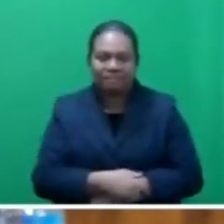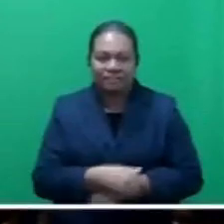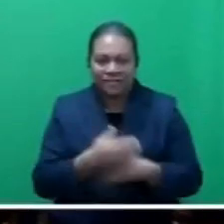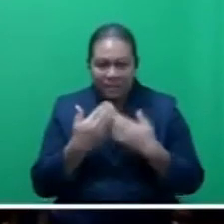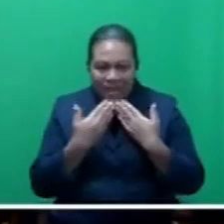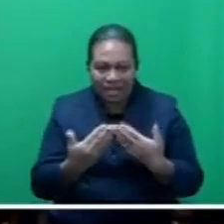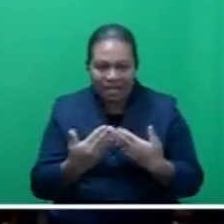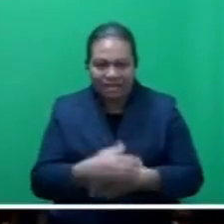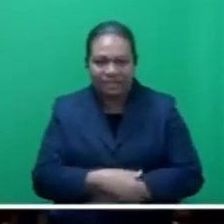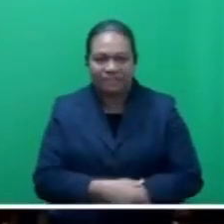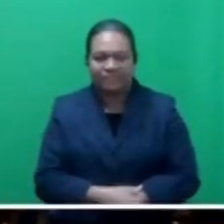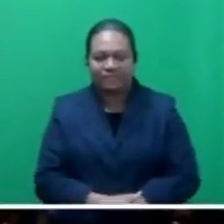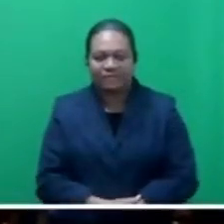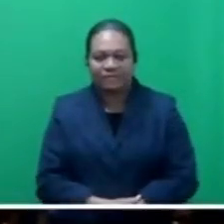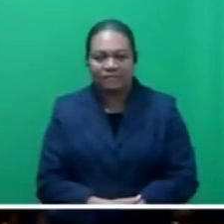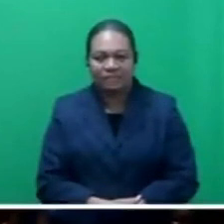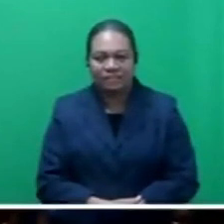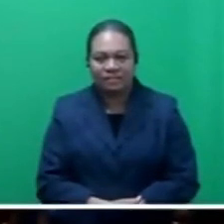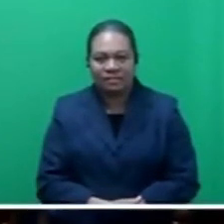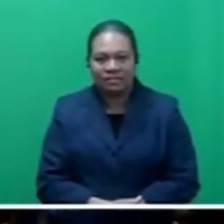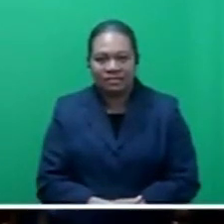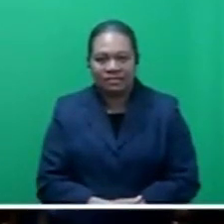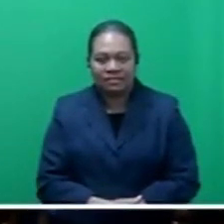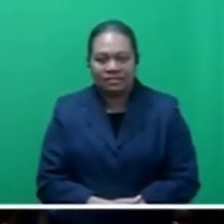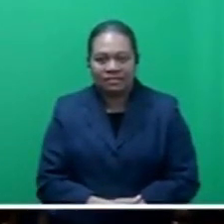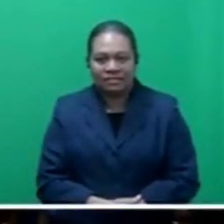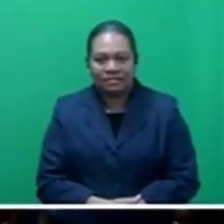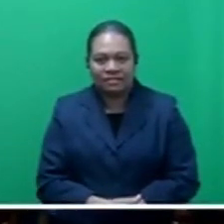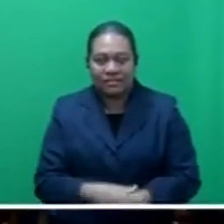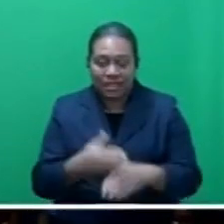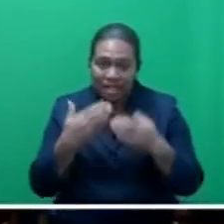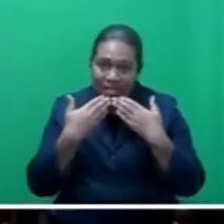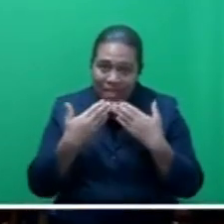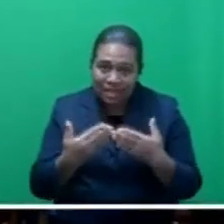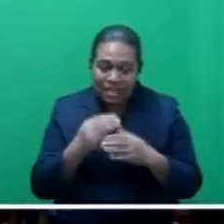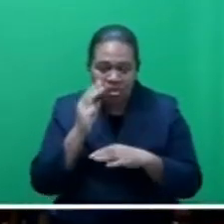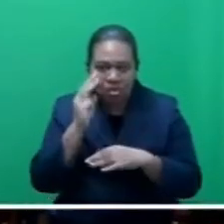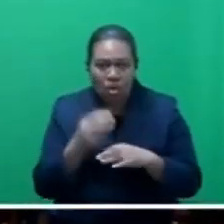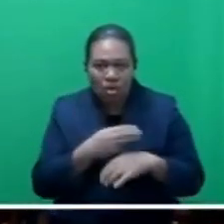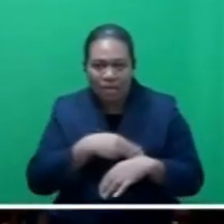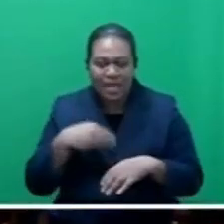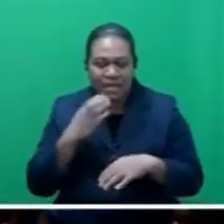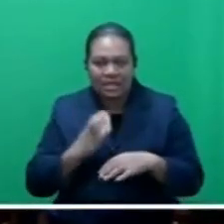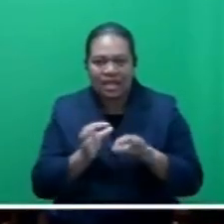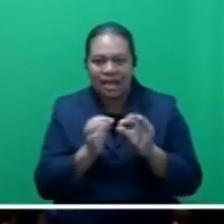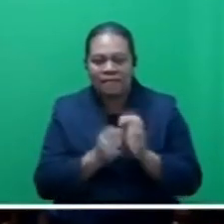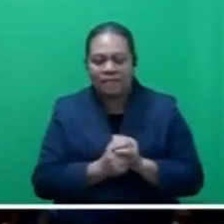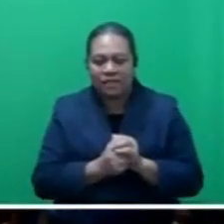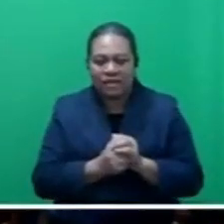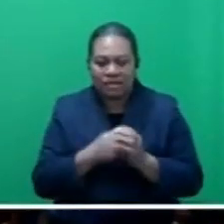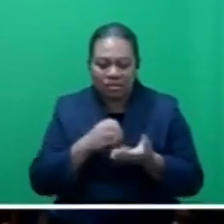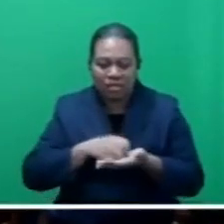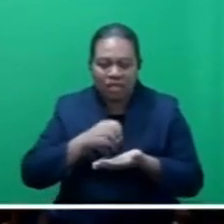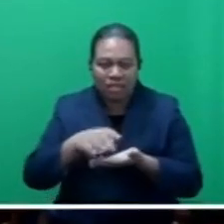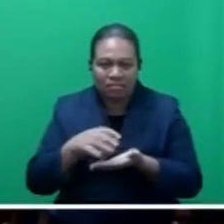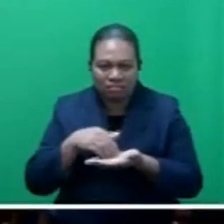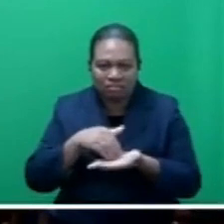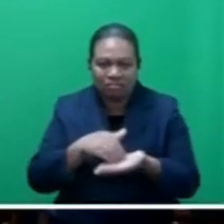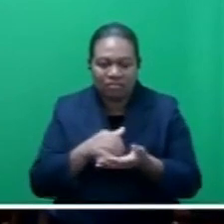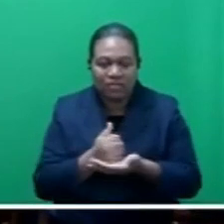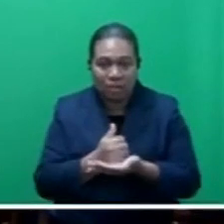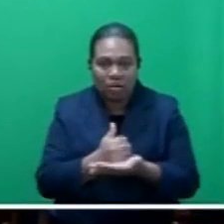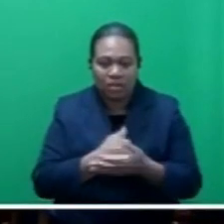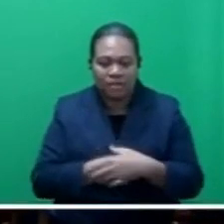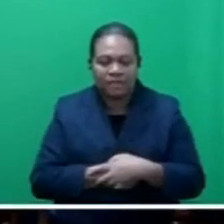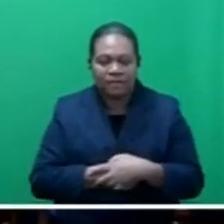thank the Honorable Minister for his contribution to the debate. I